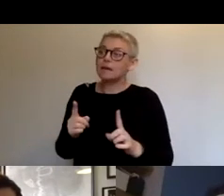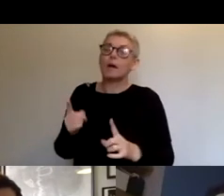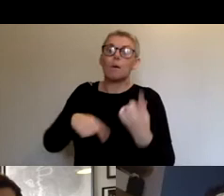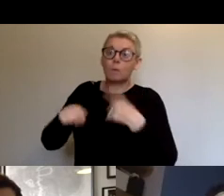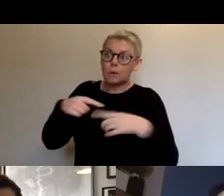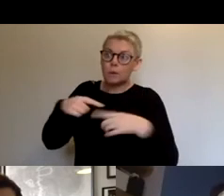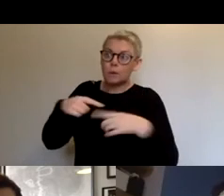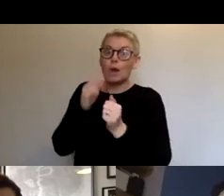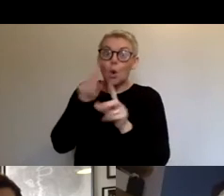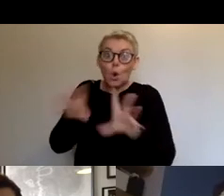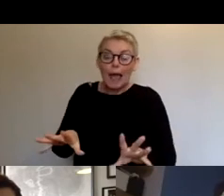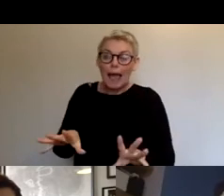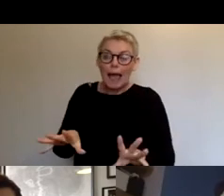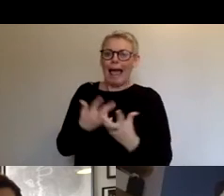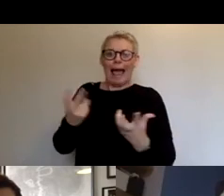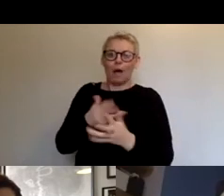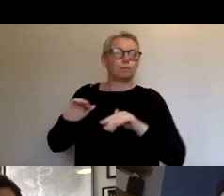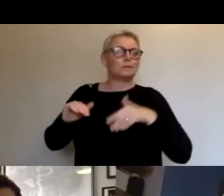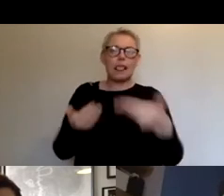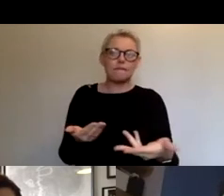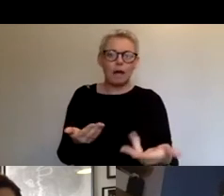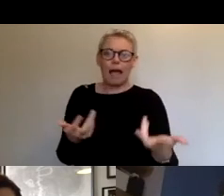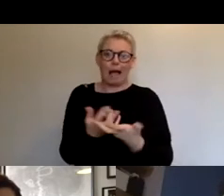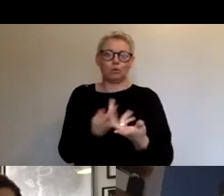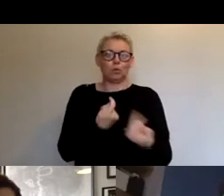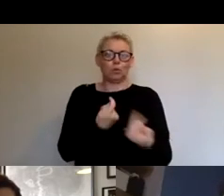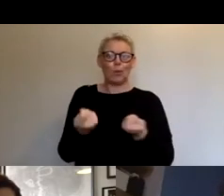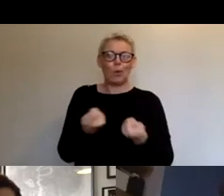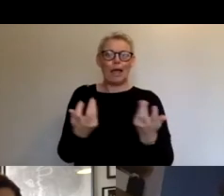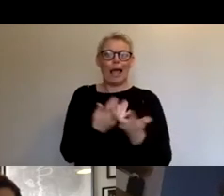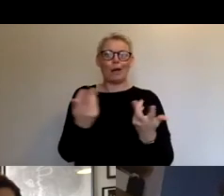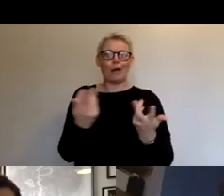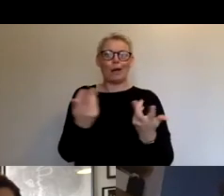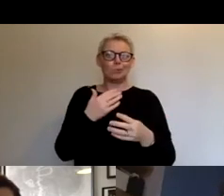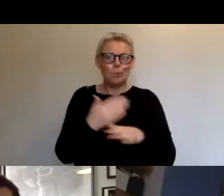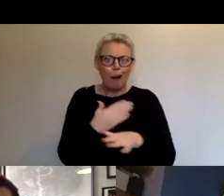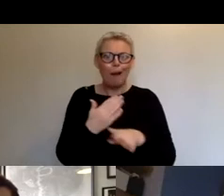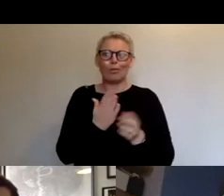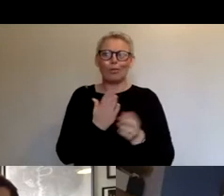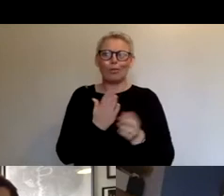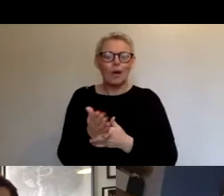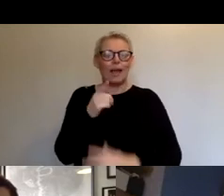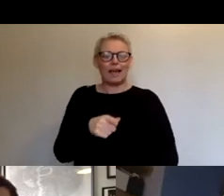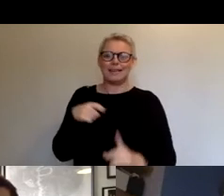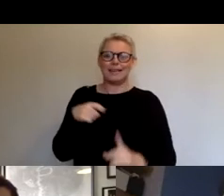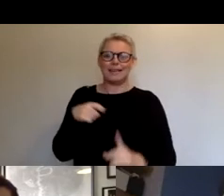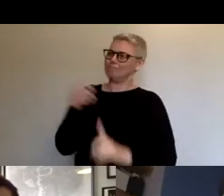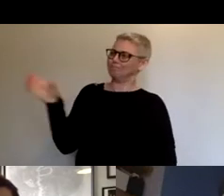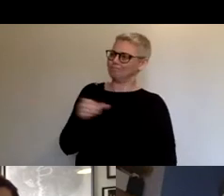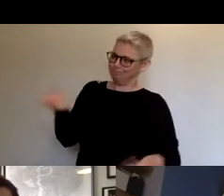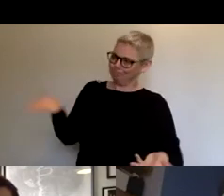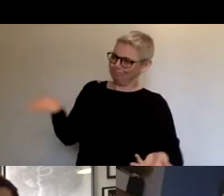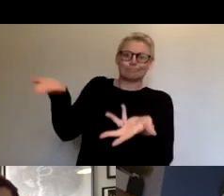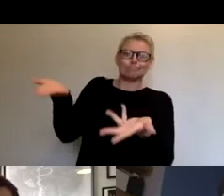curating and supporting and working goodness knows how many hours to ensure that the kind of brilliance of the offer